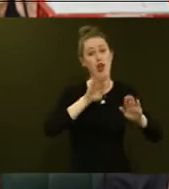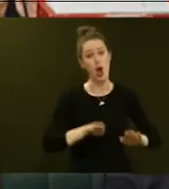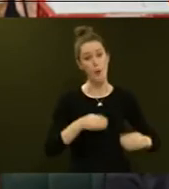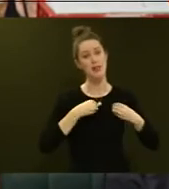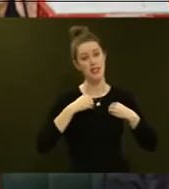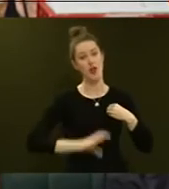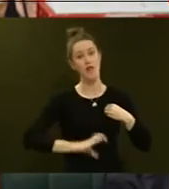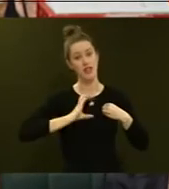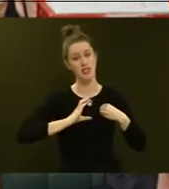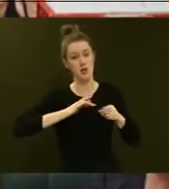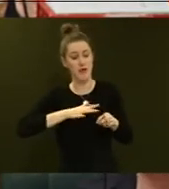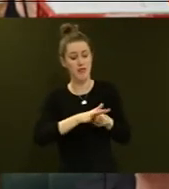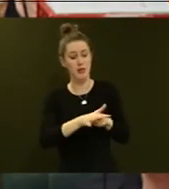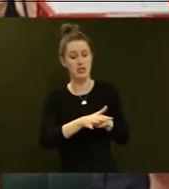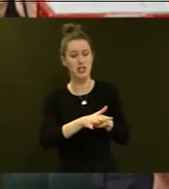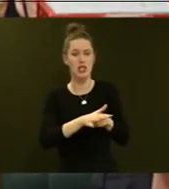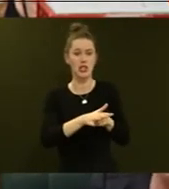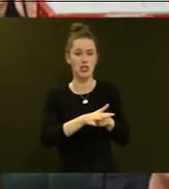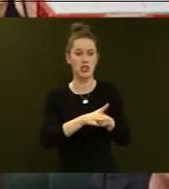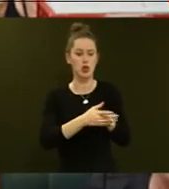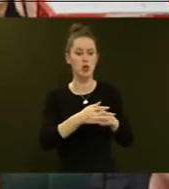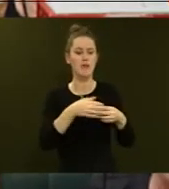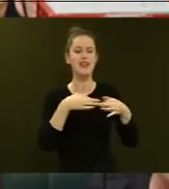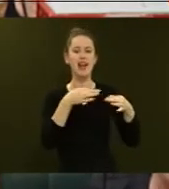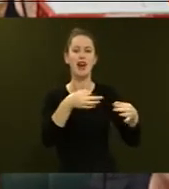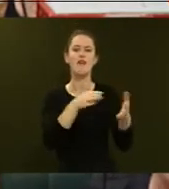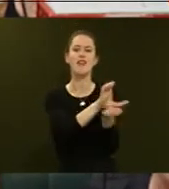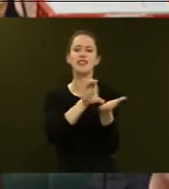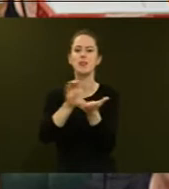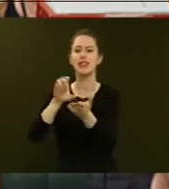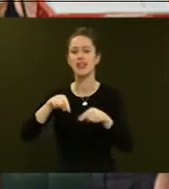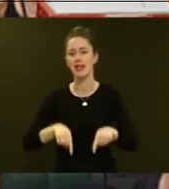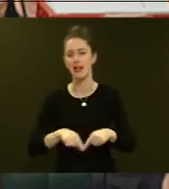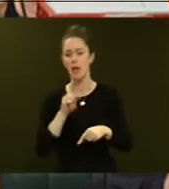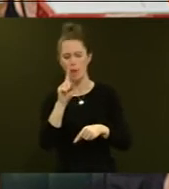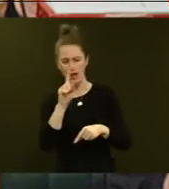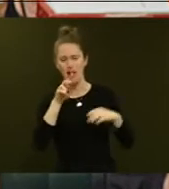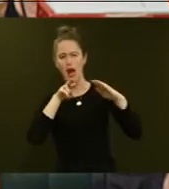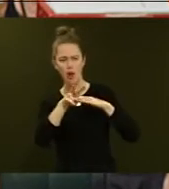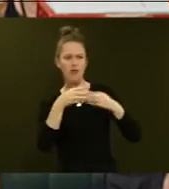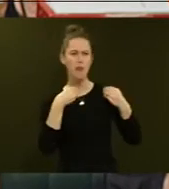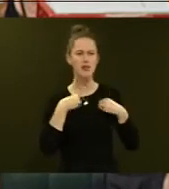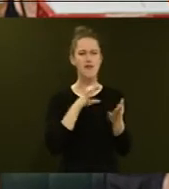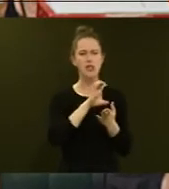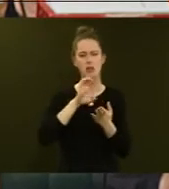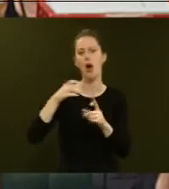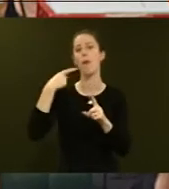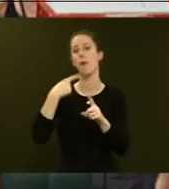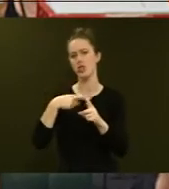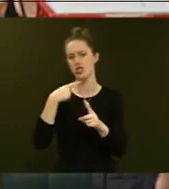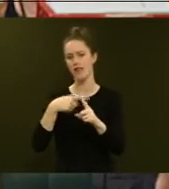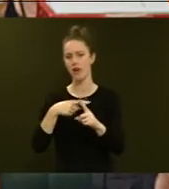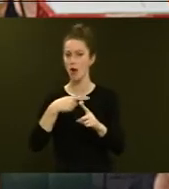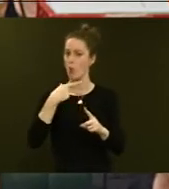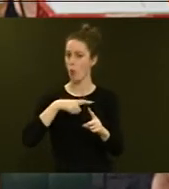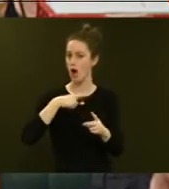confidence to feed through into firms delaying investment. However, they said the outlook for business investment is positive, in